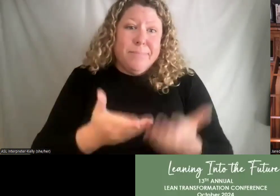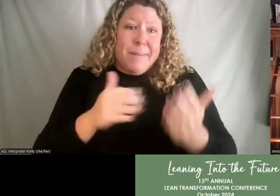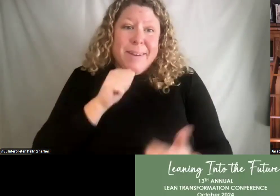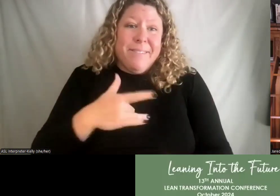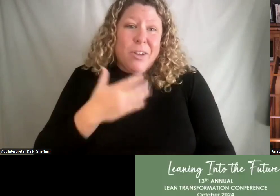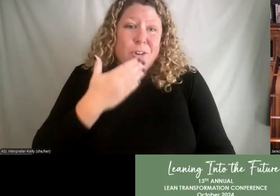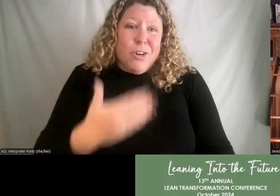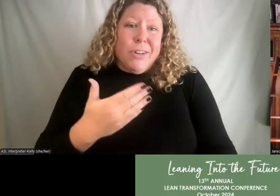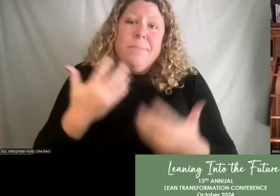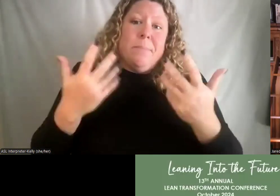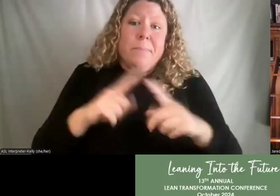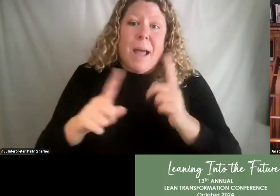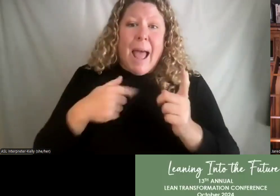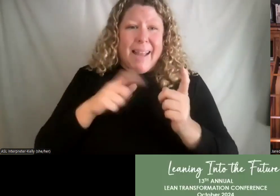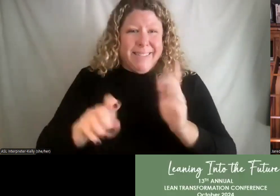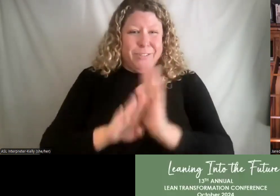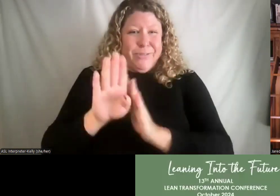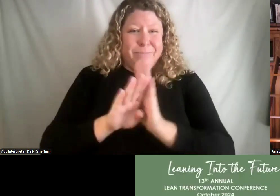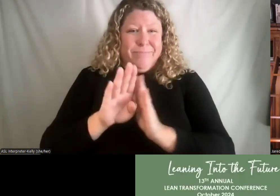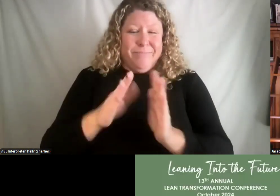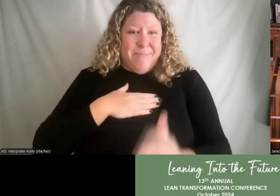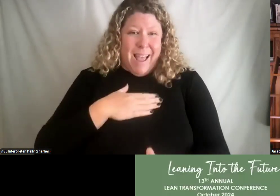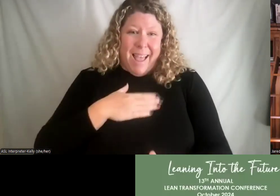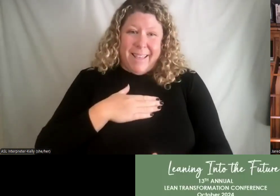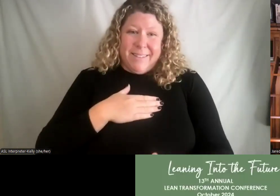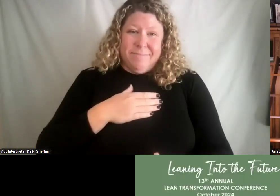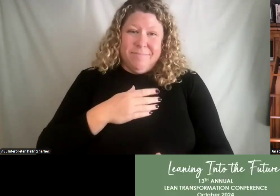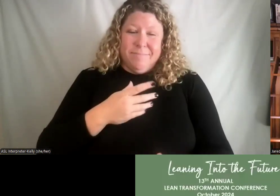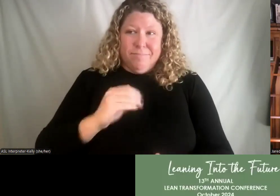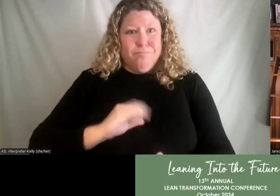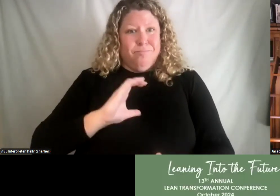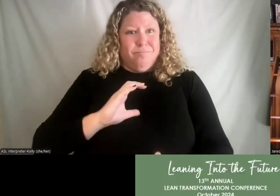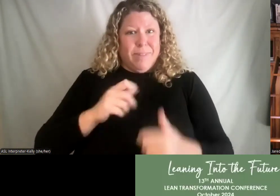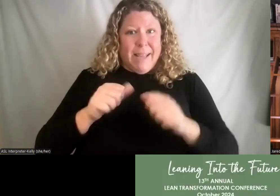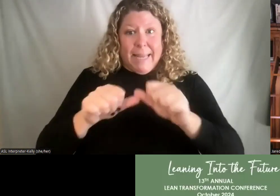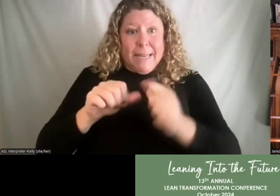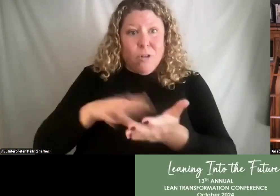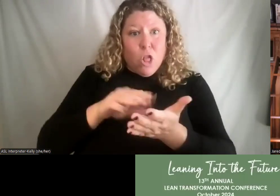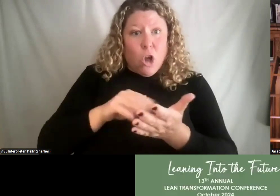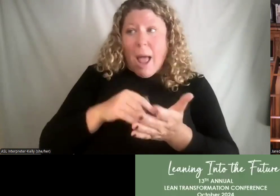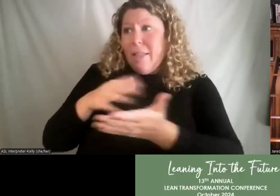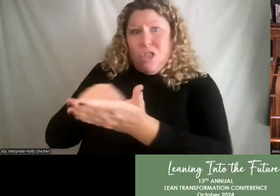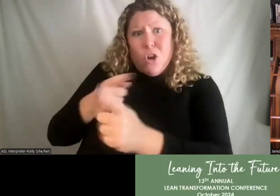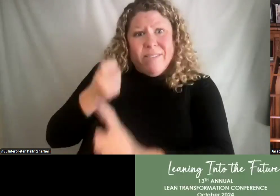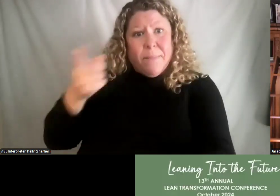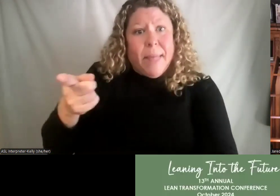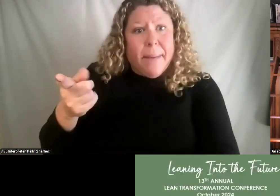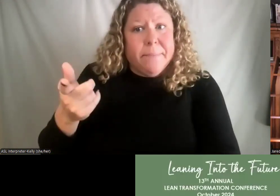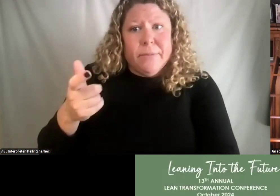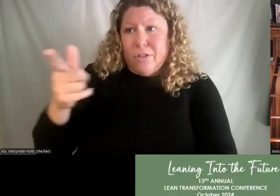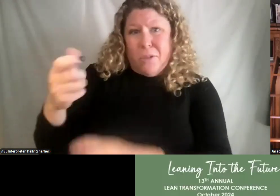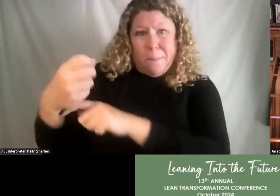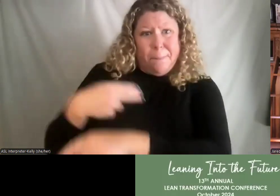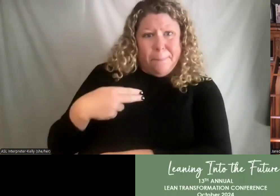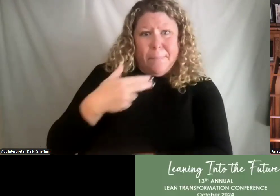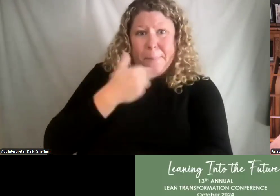going to want to continue to develop and, you know, build yourself and learn. And you can learn from people. So don't think that, you I have nothing